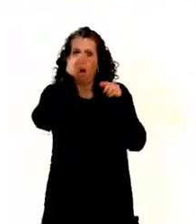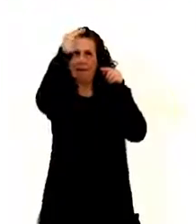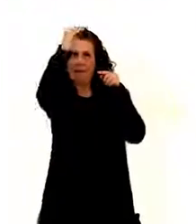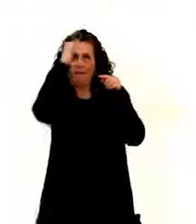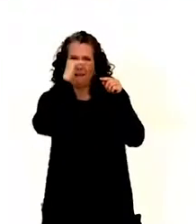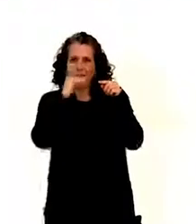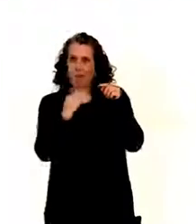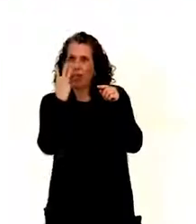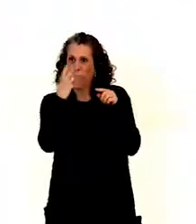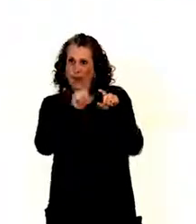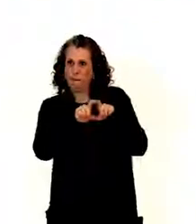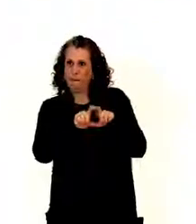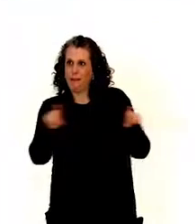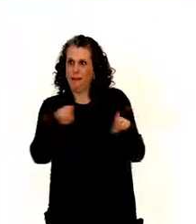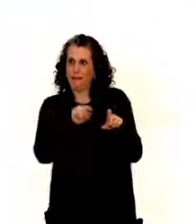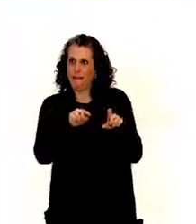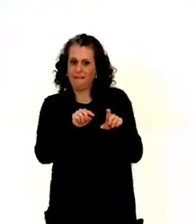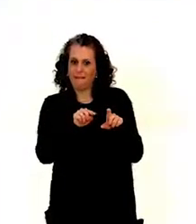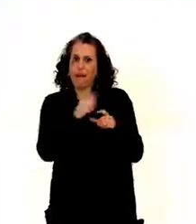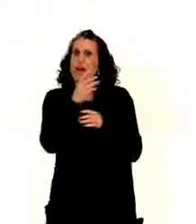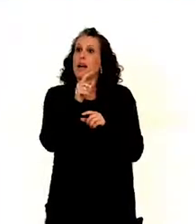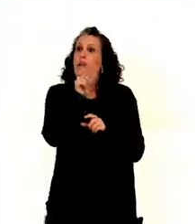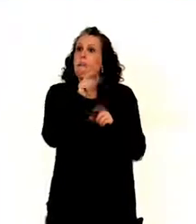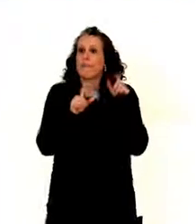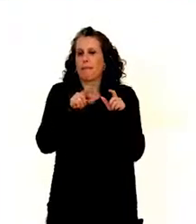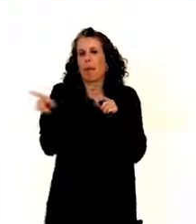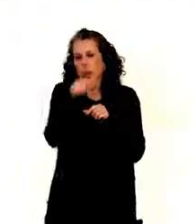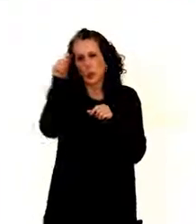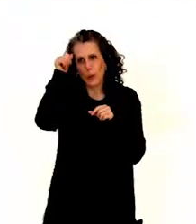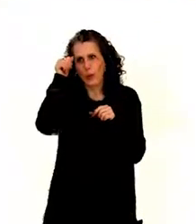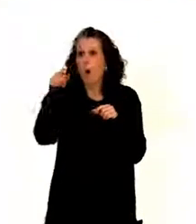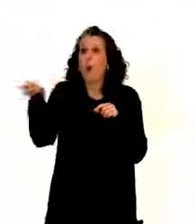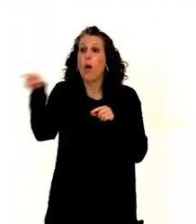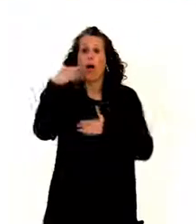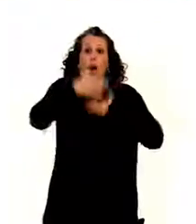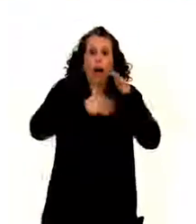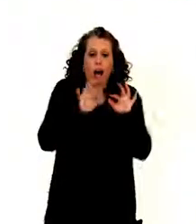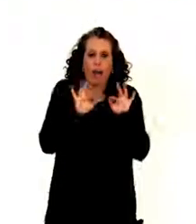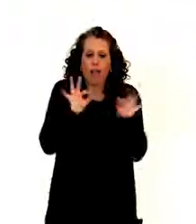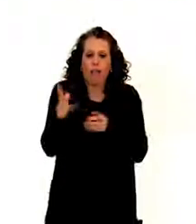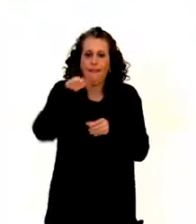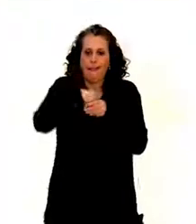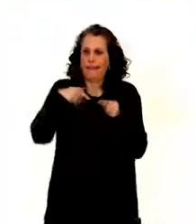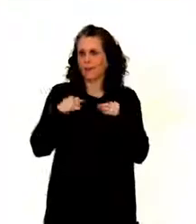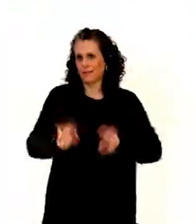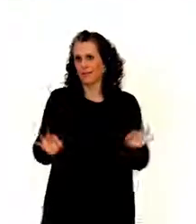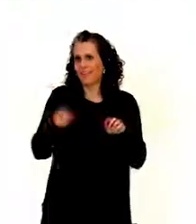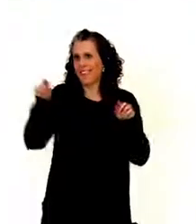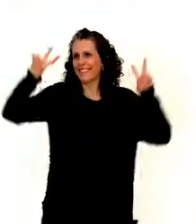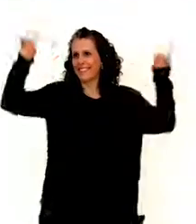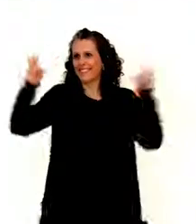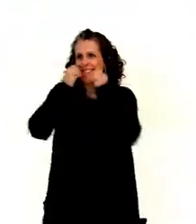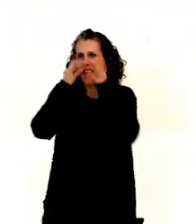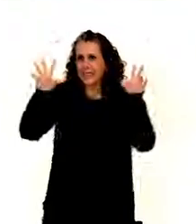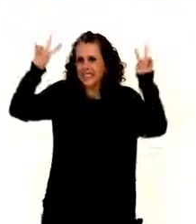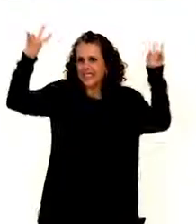that's people coming from disability movement know it by heart. Nothing about us without us. The motto of international and